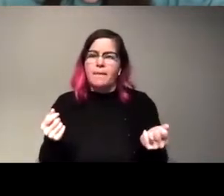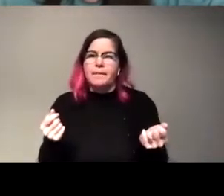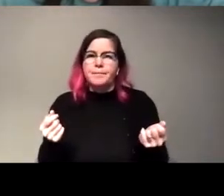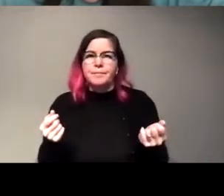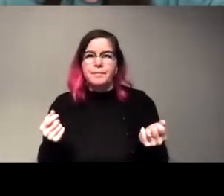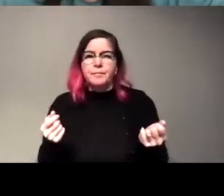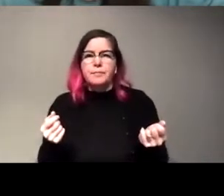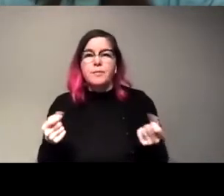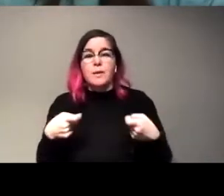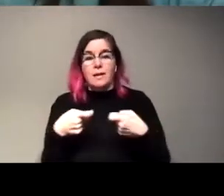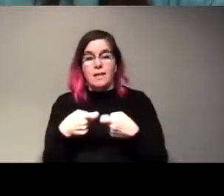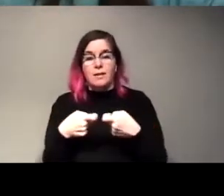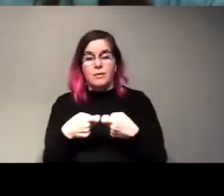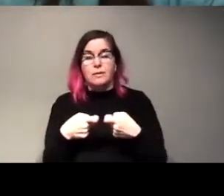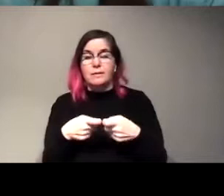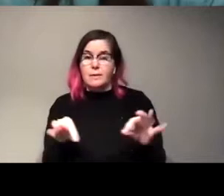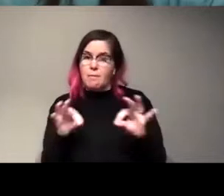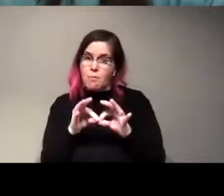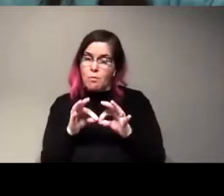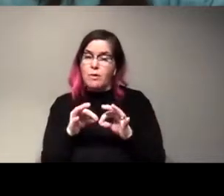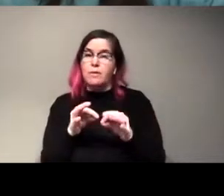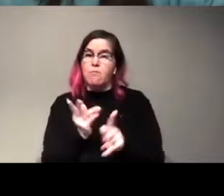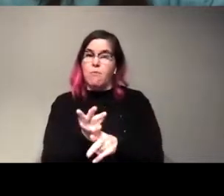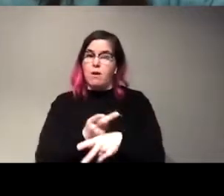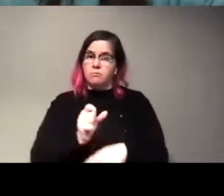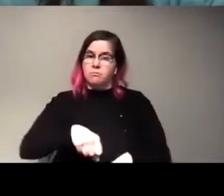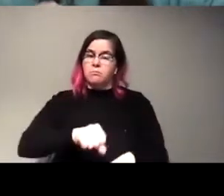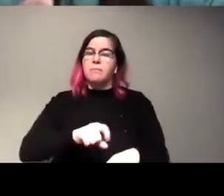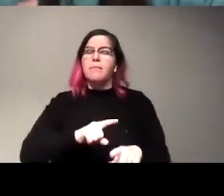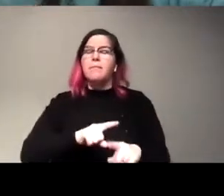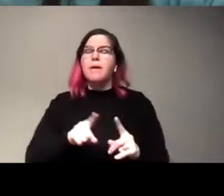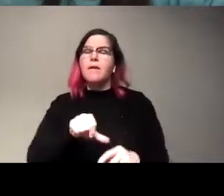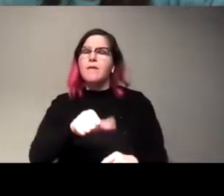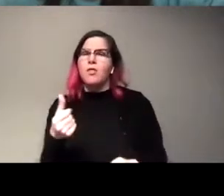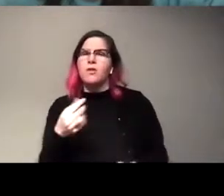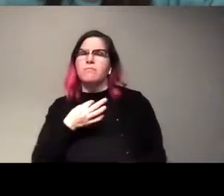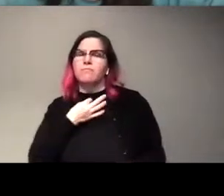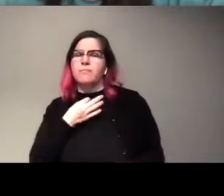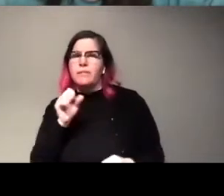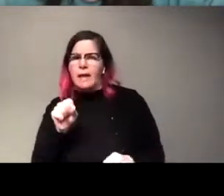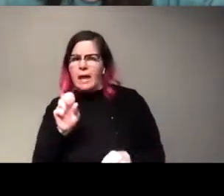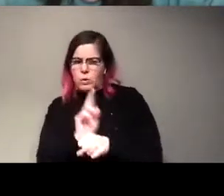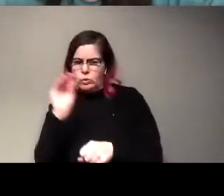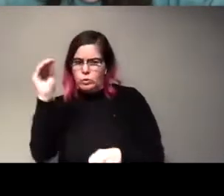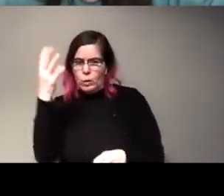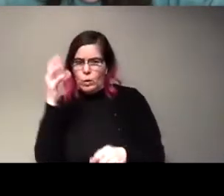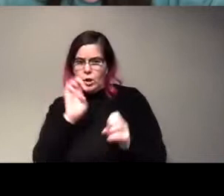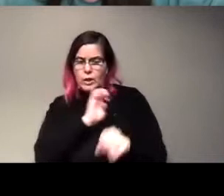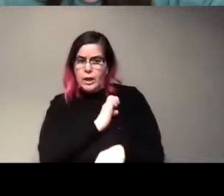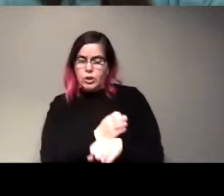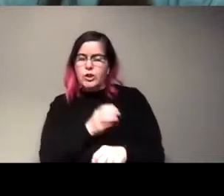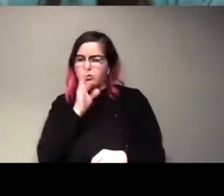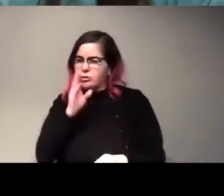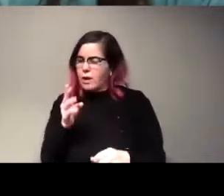you know, electricity is a very important product, but you know, the other question is, can we take that solar energy and directly store it in chemical